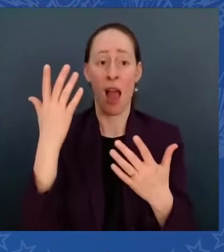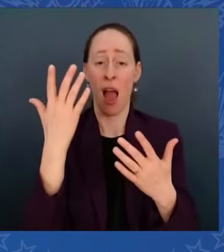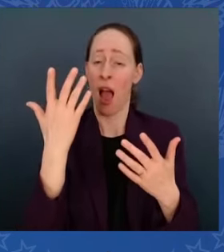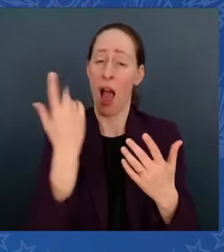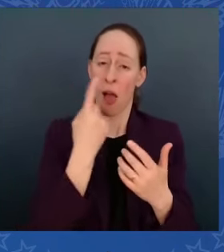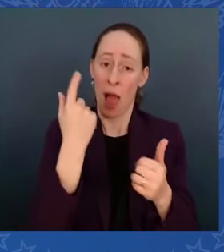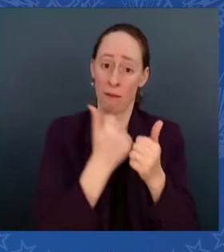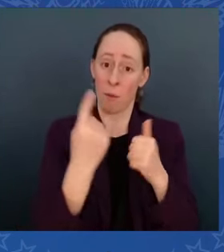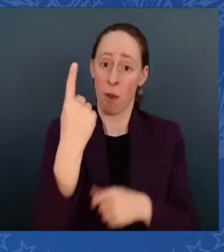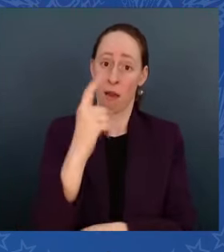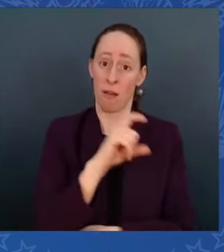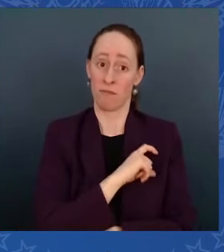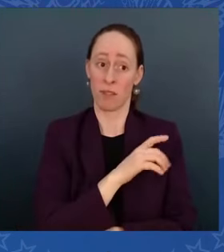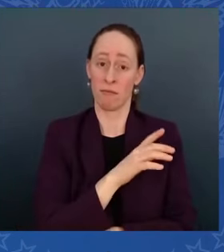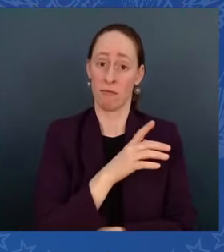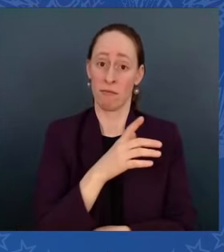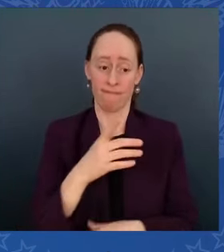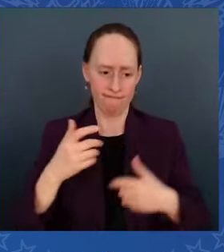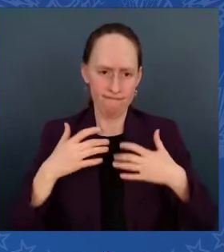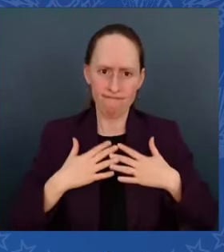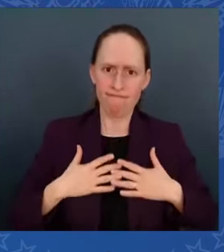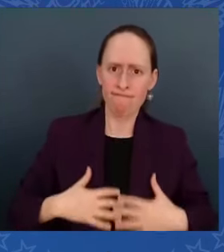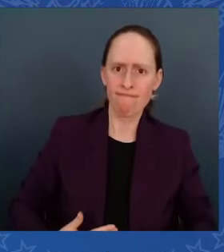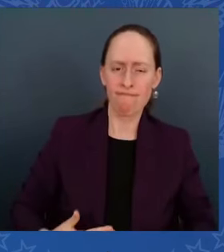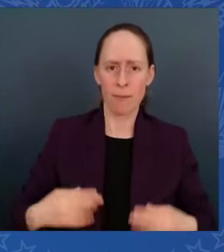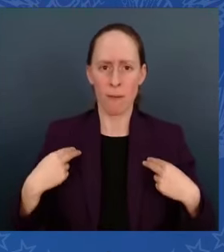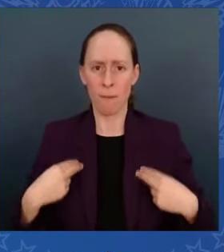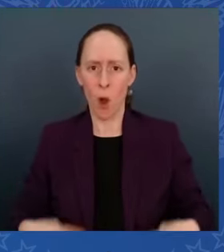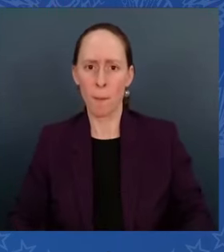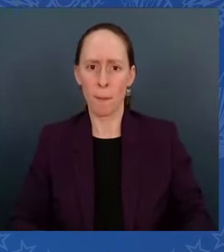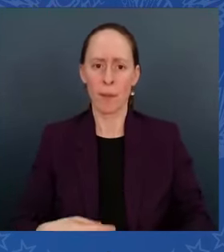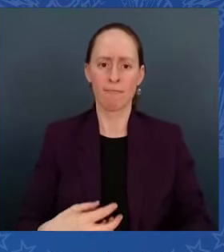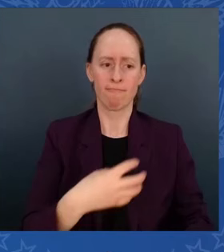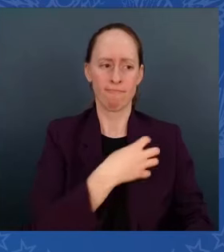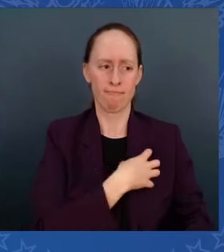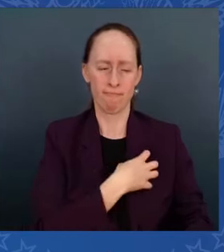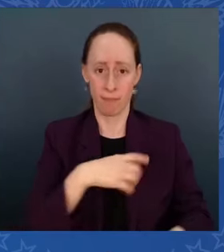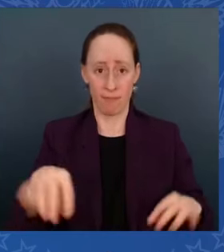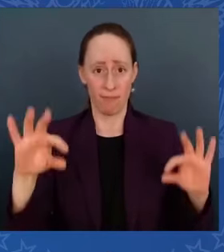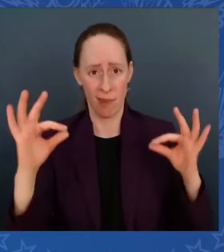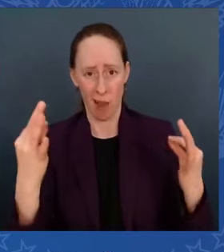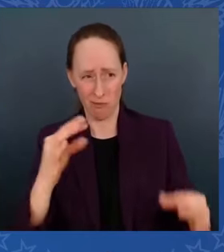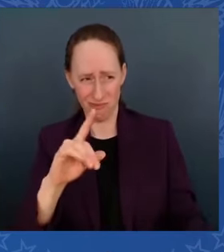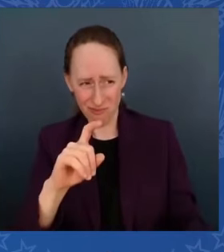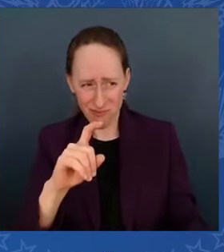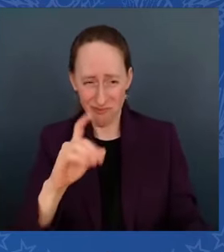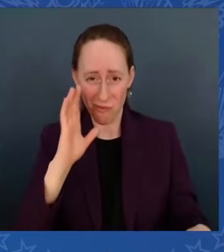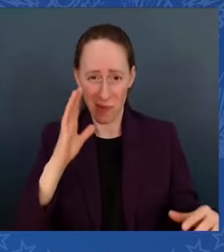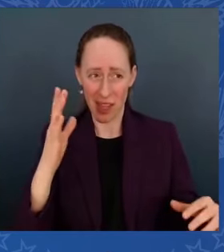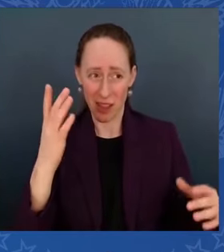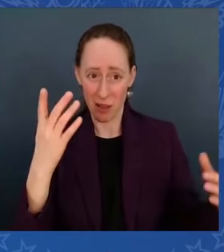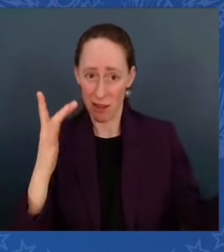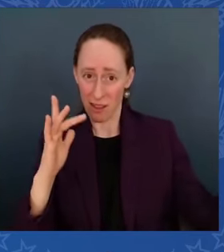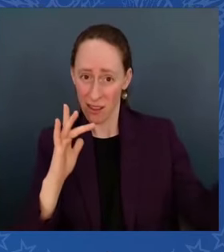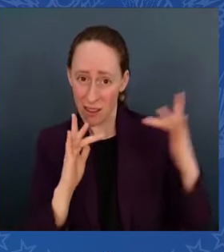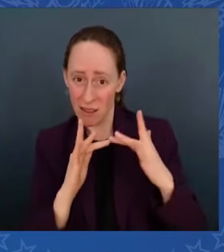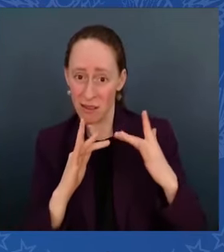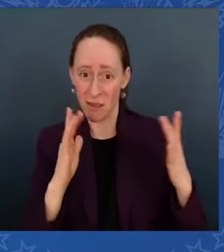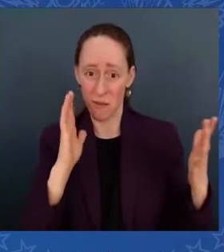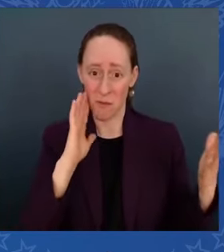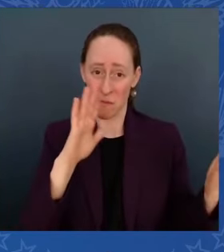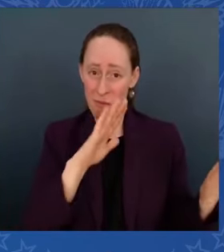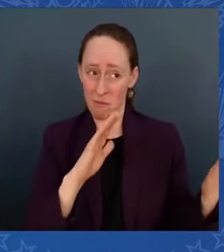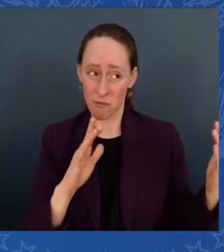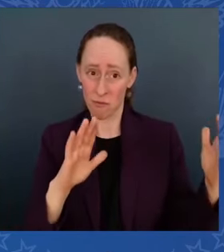family member wonders whether they're going to get that call until they come home. I'm serious. The entire nation is grieving for these